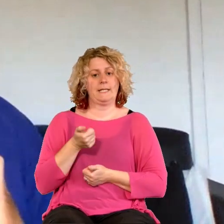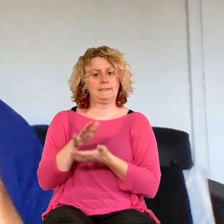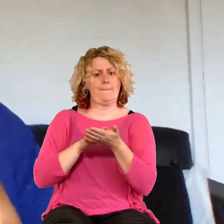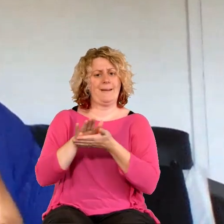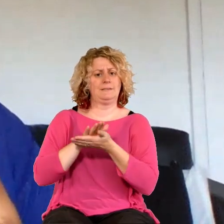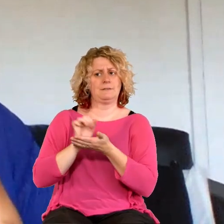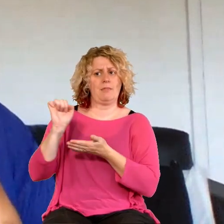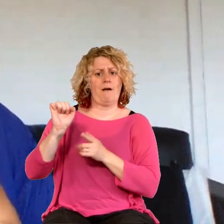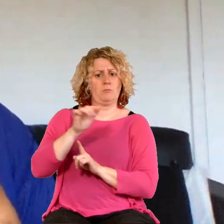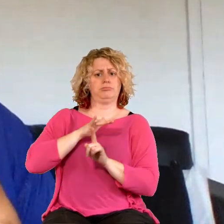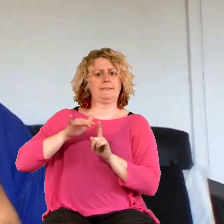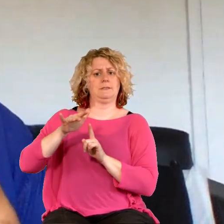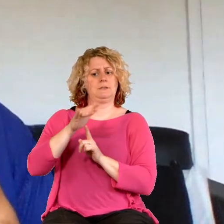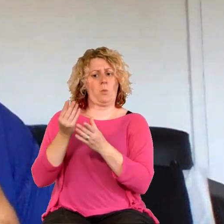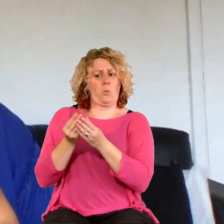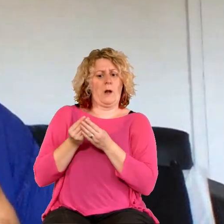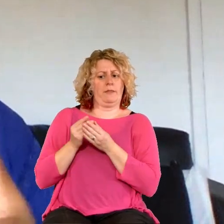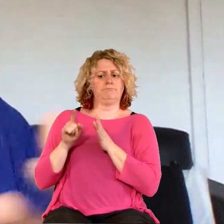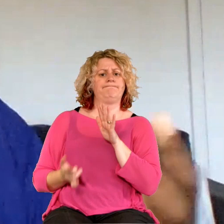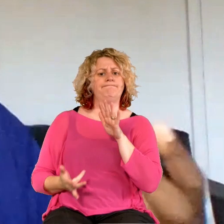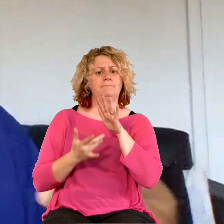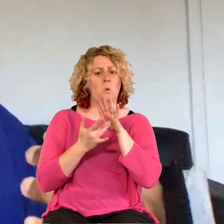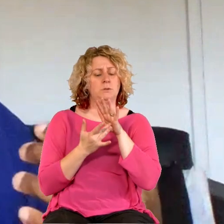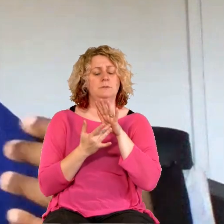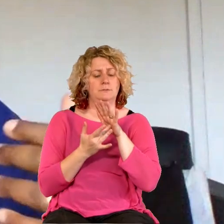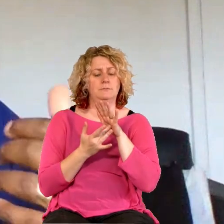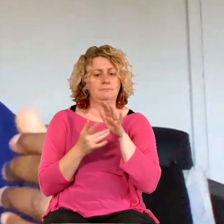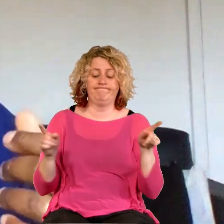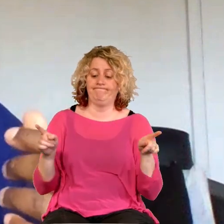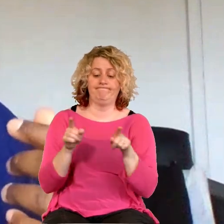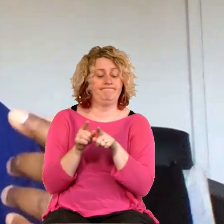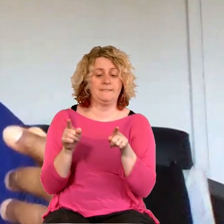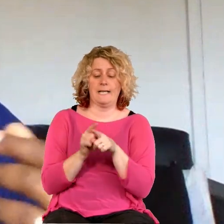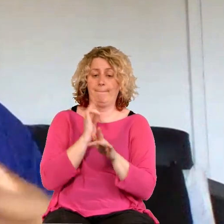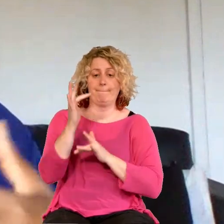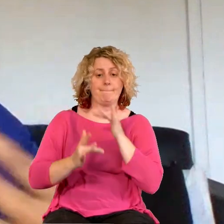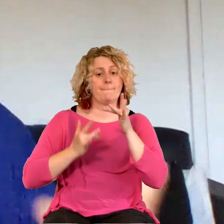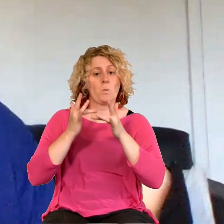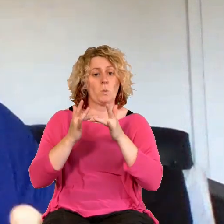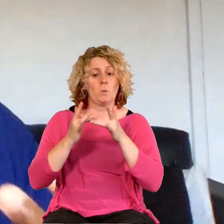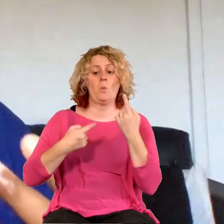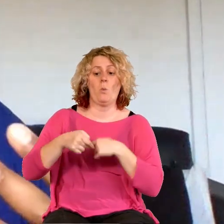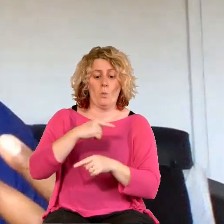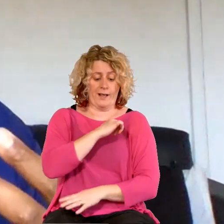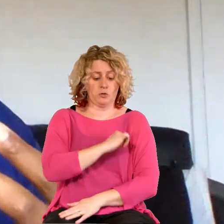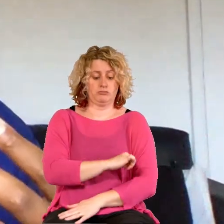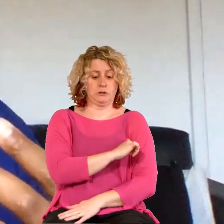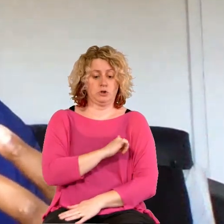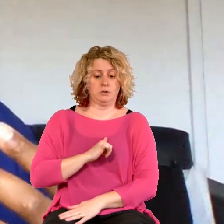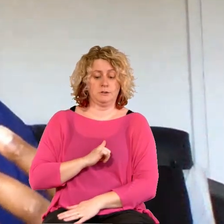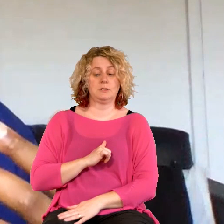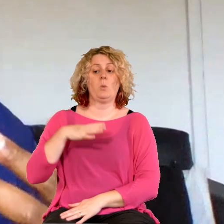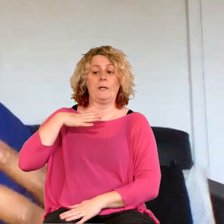life. And I think that we will see more of this as Christians as we're intentional about